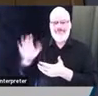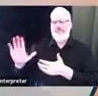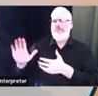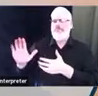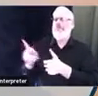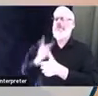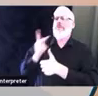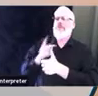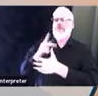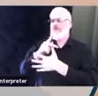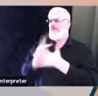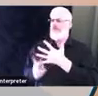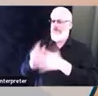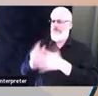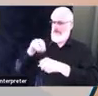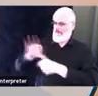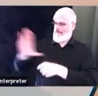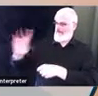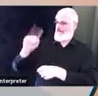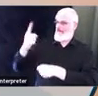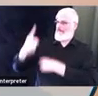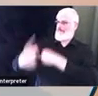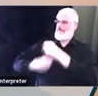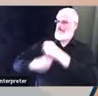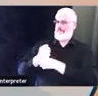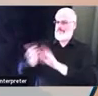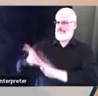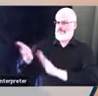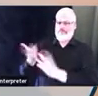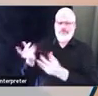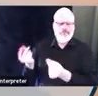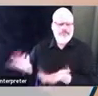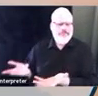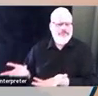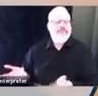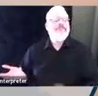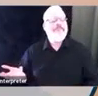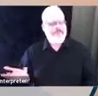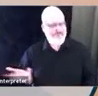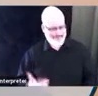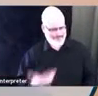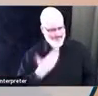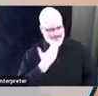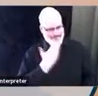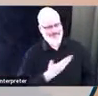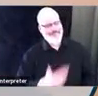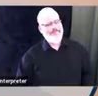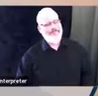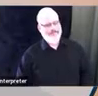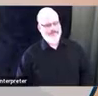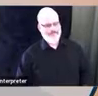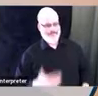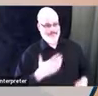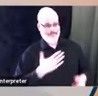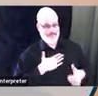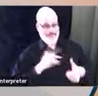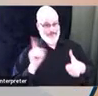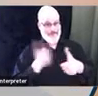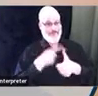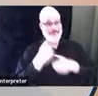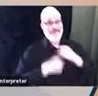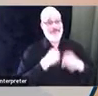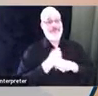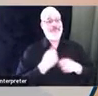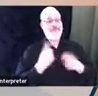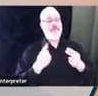My priorities for the first year would be to build relationships. I have definitely been working, you know, with our